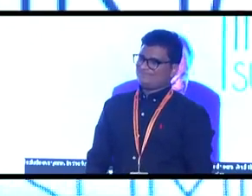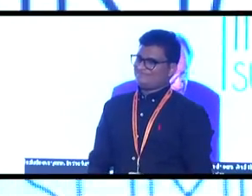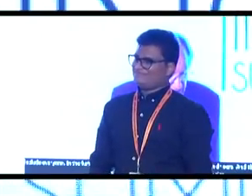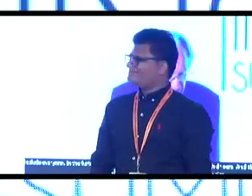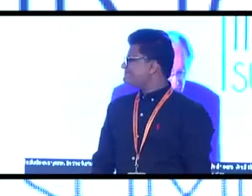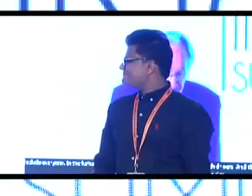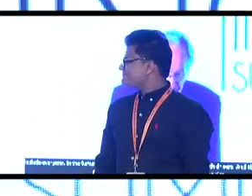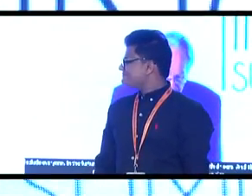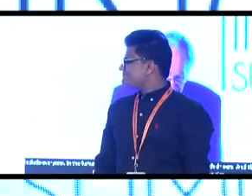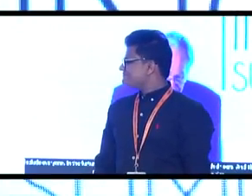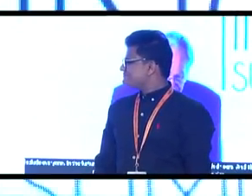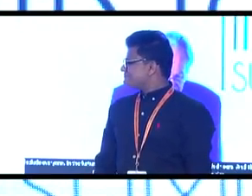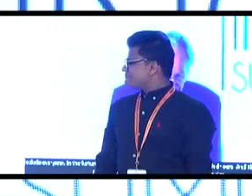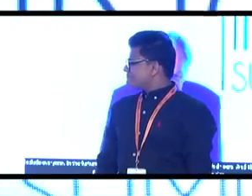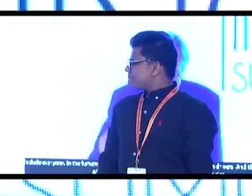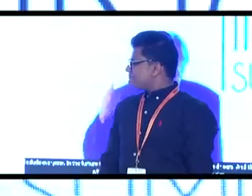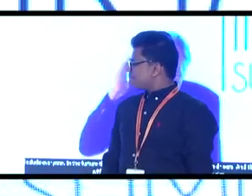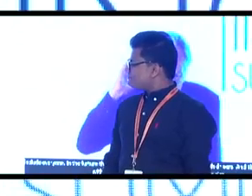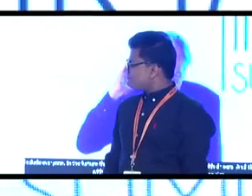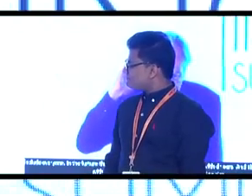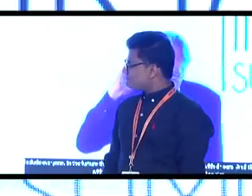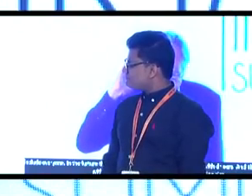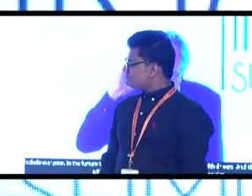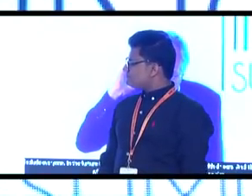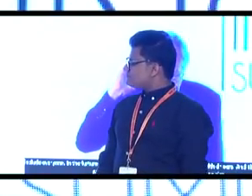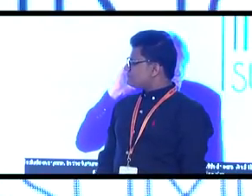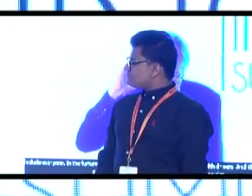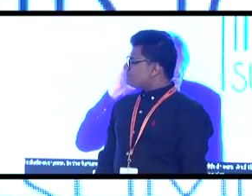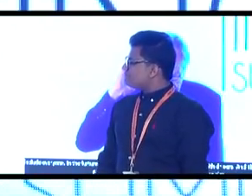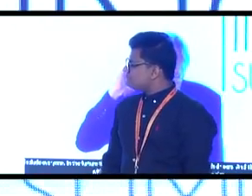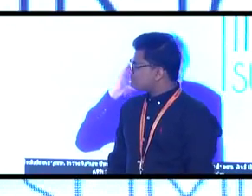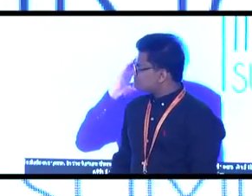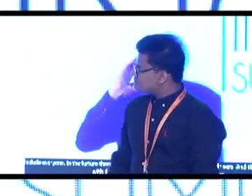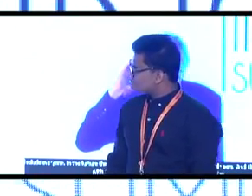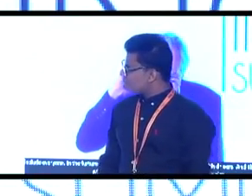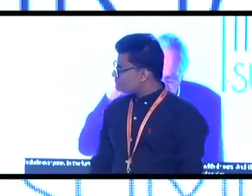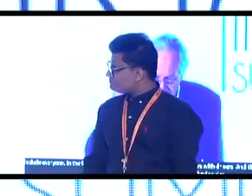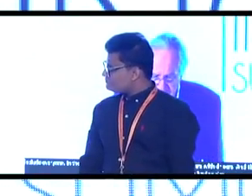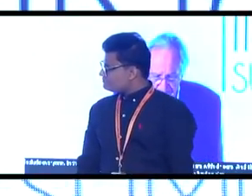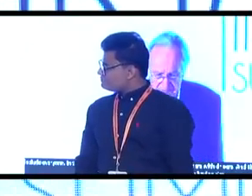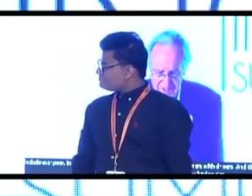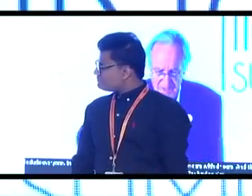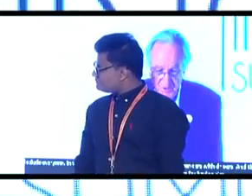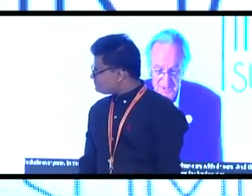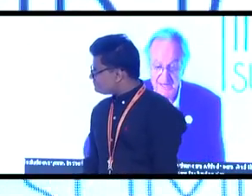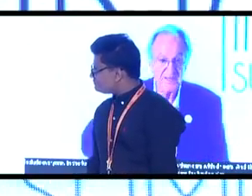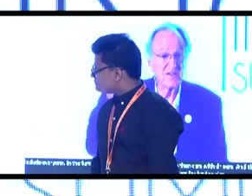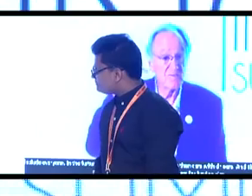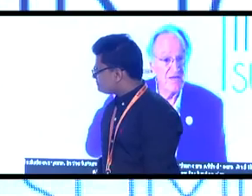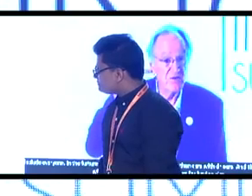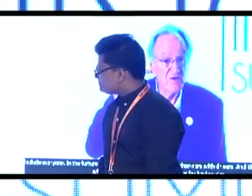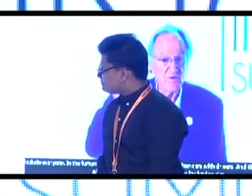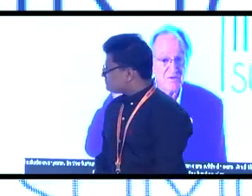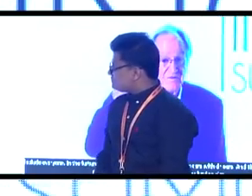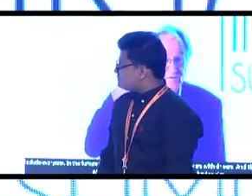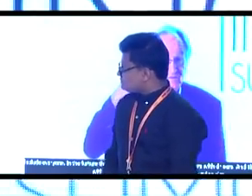So, universal design. I can tell you that when you put up crosswalks with signs that